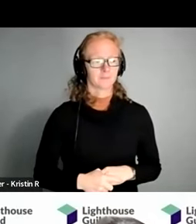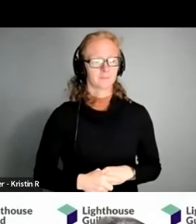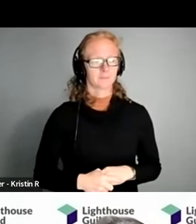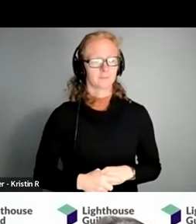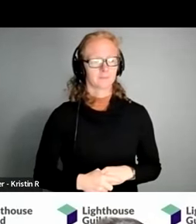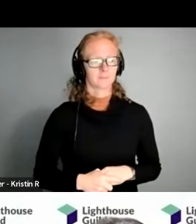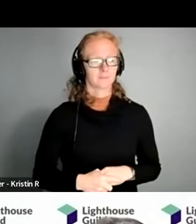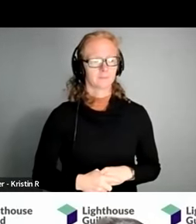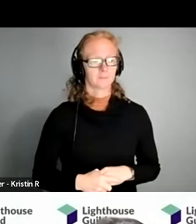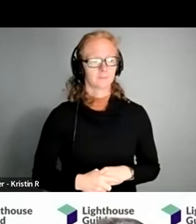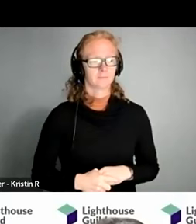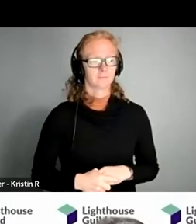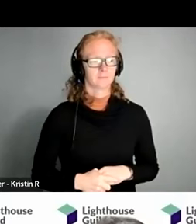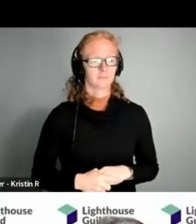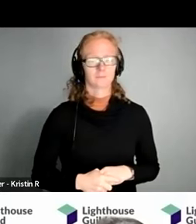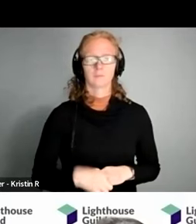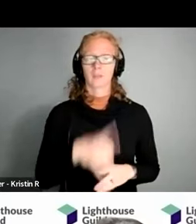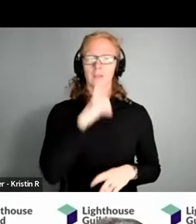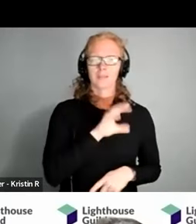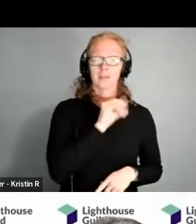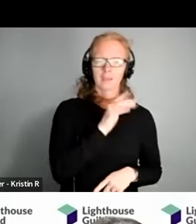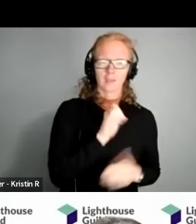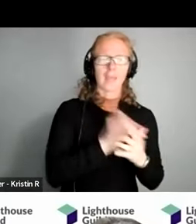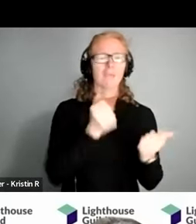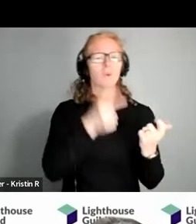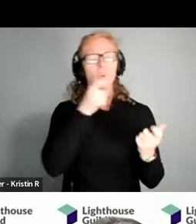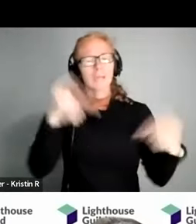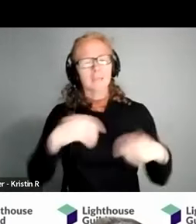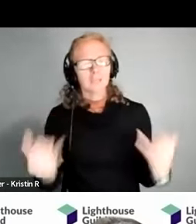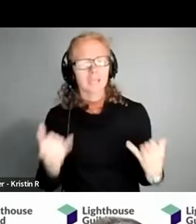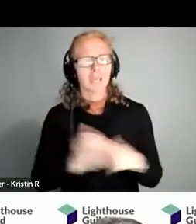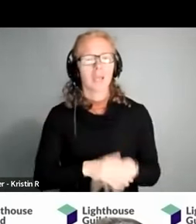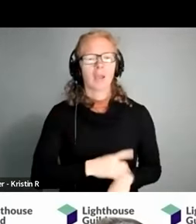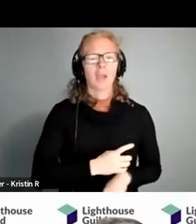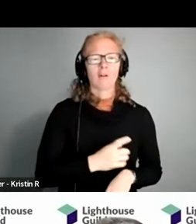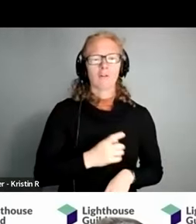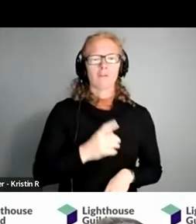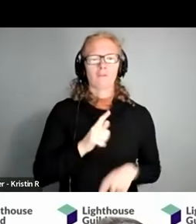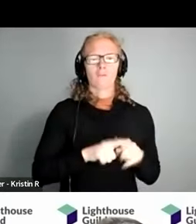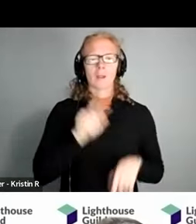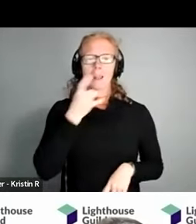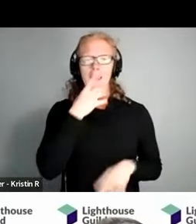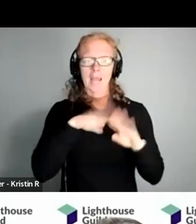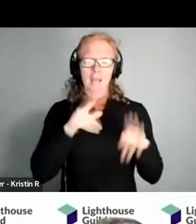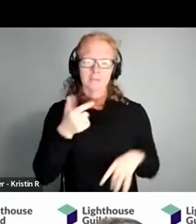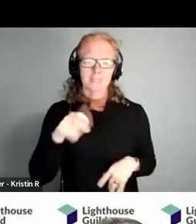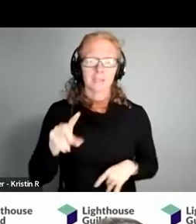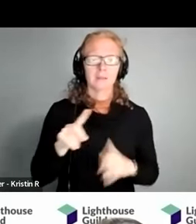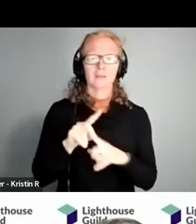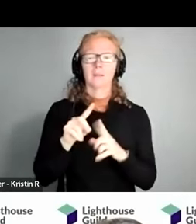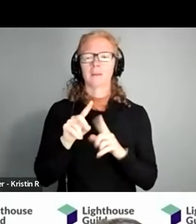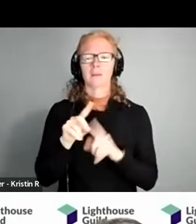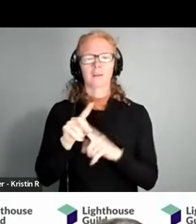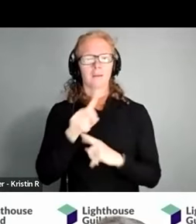alberto carolyn michelle jeff lisa and brian for sharing great information and i also want to thank